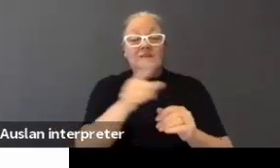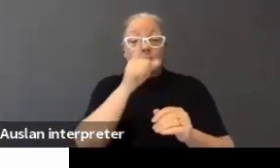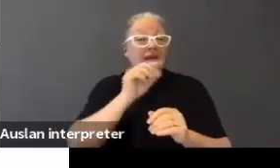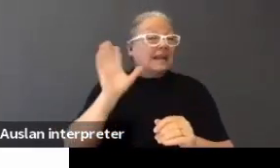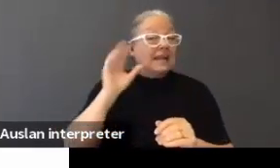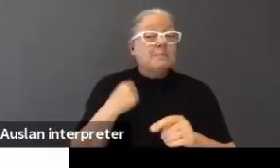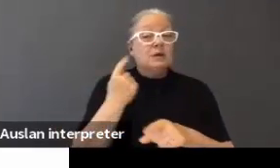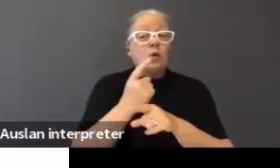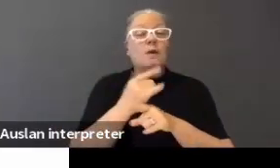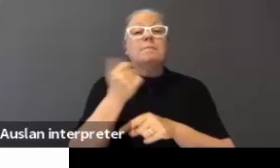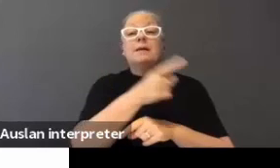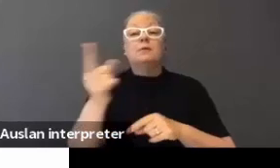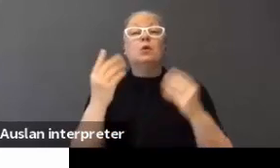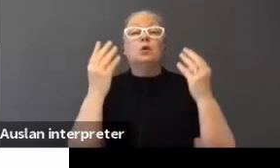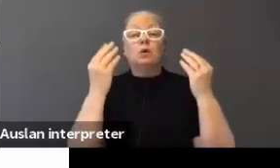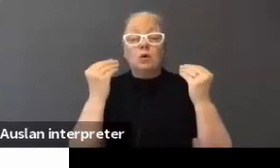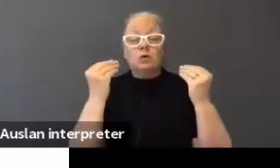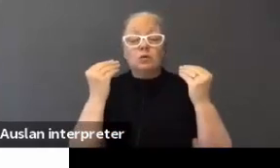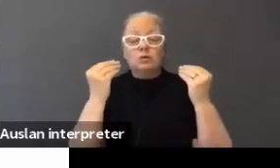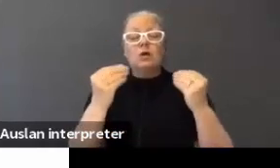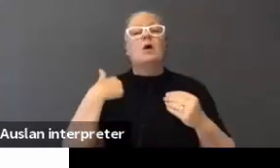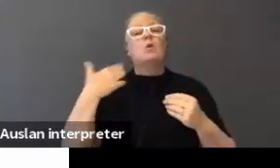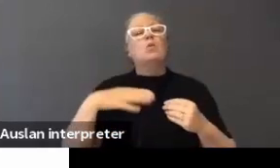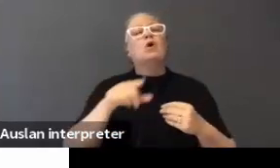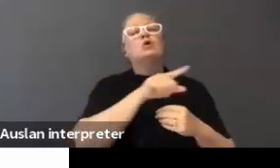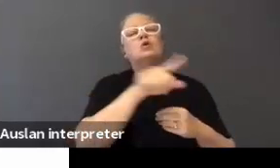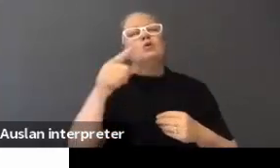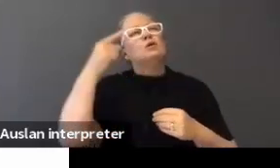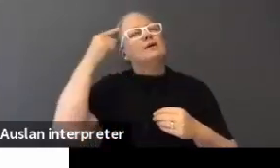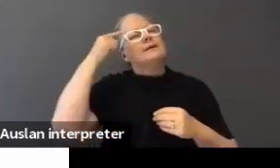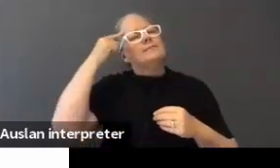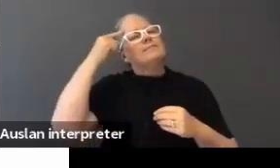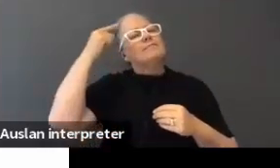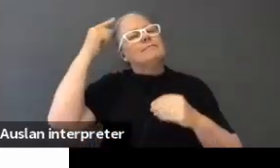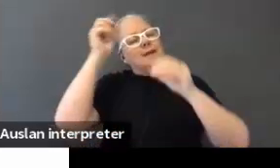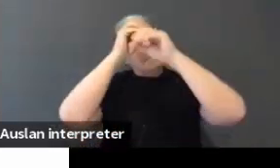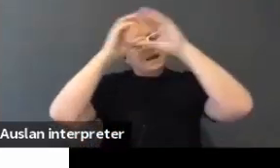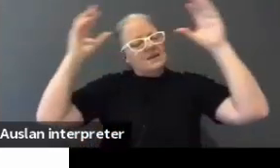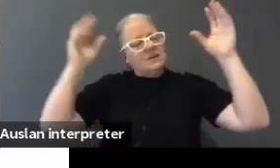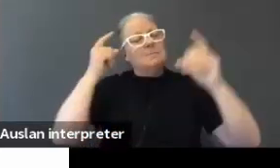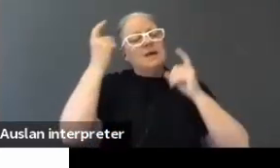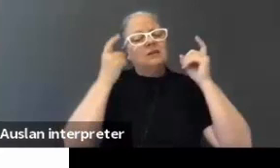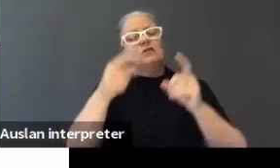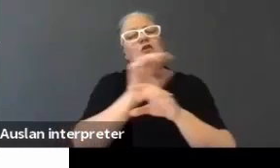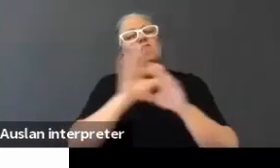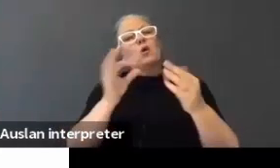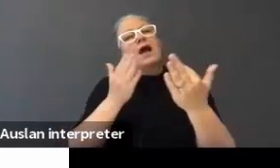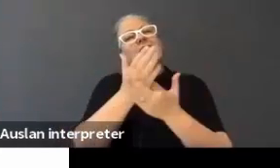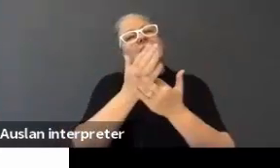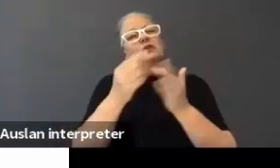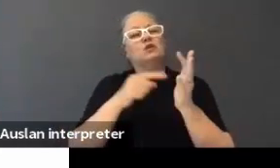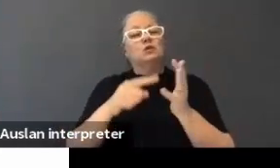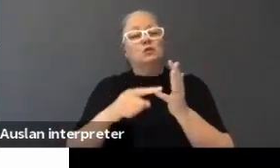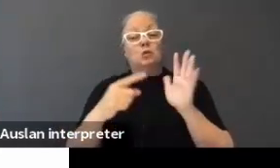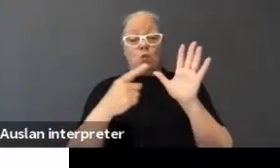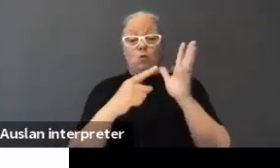perhaps close your eyes. I want you to imagine, imagine being denied access to audio every